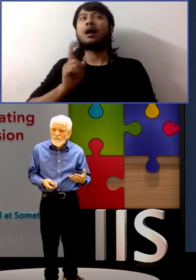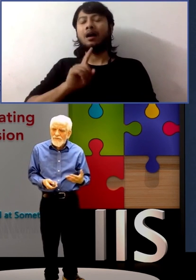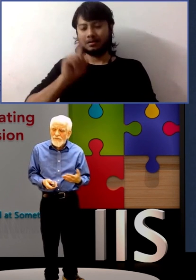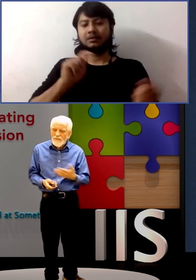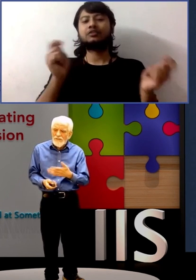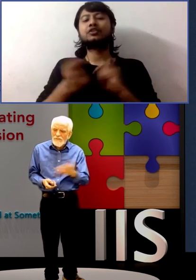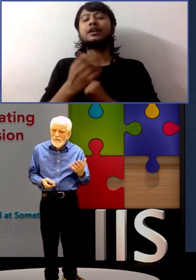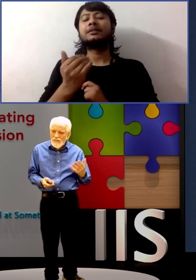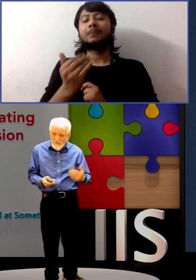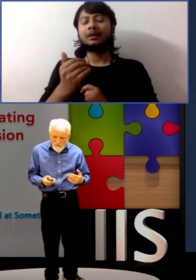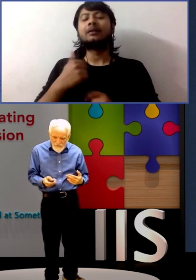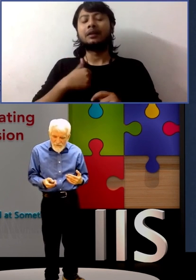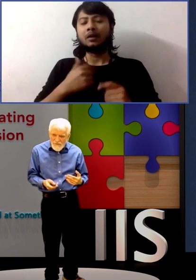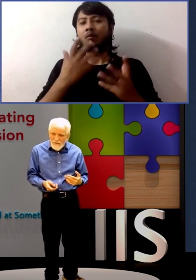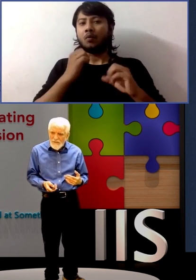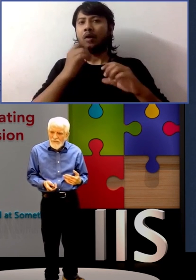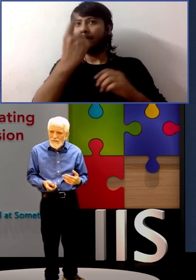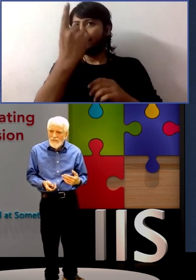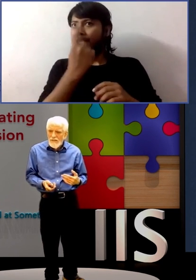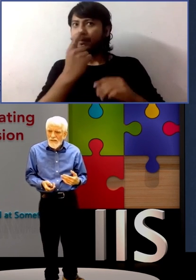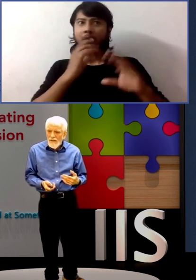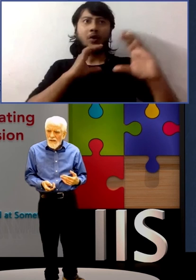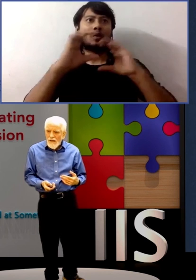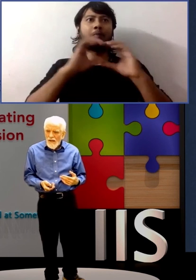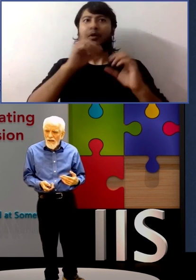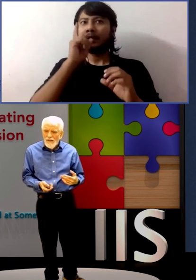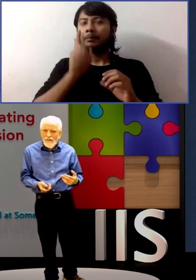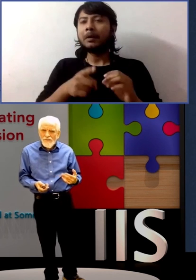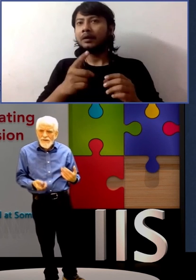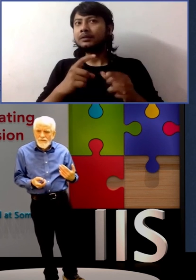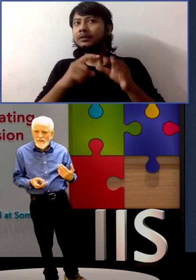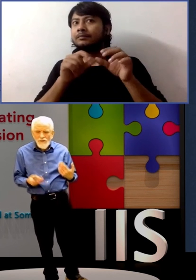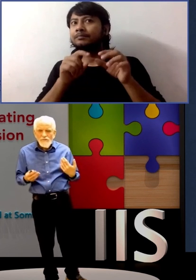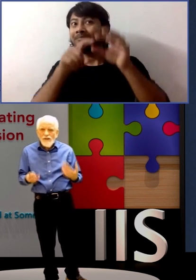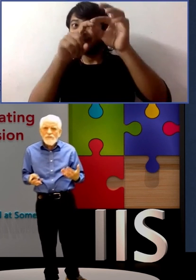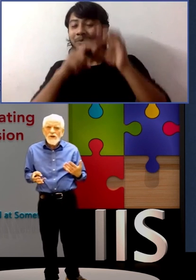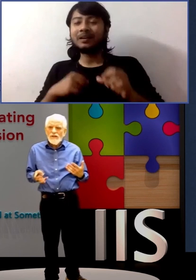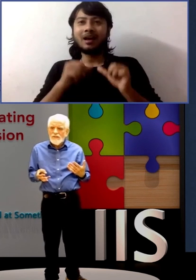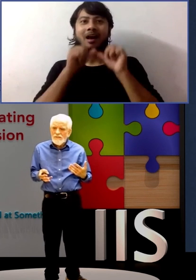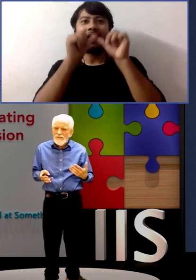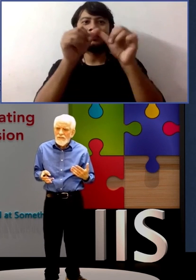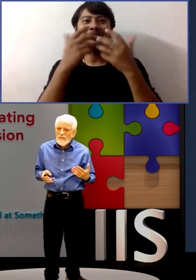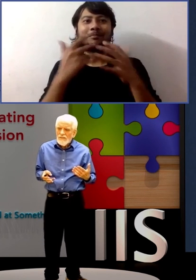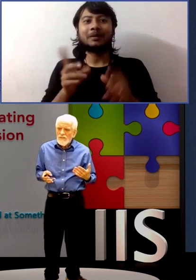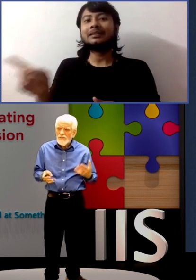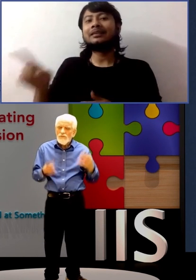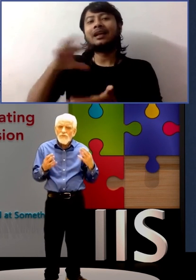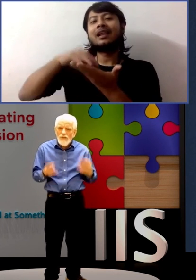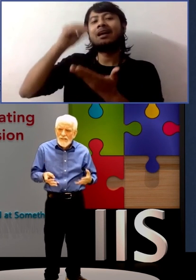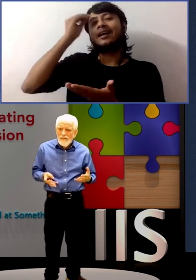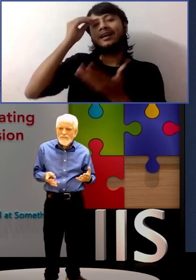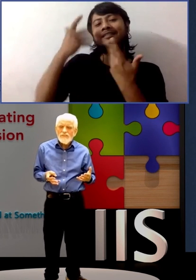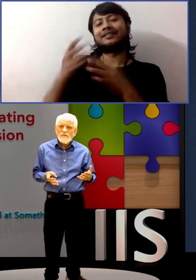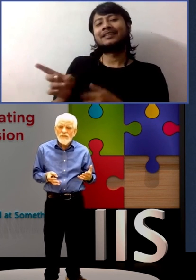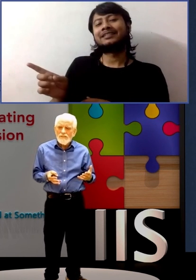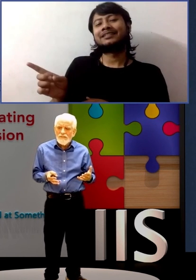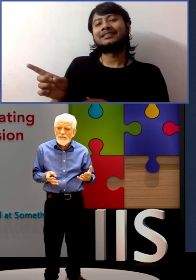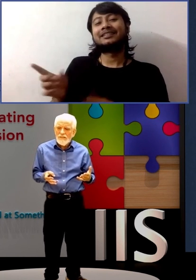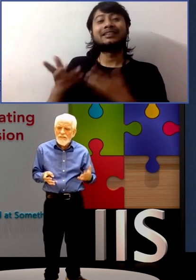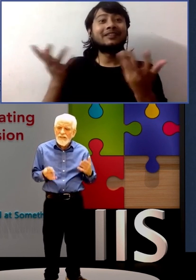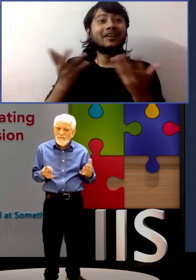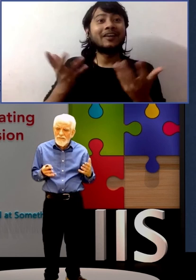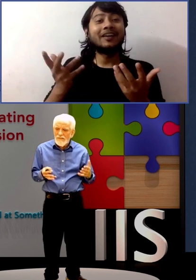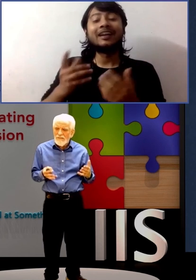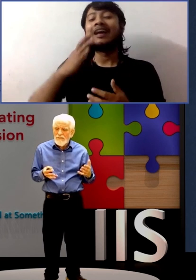have these three situations, and they're direct ways to use real-life situations